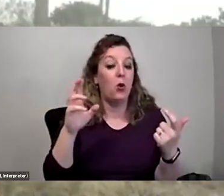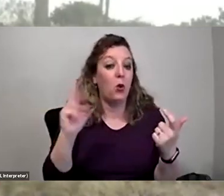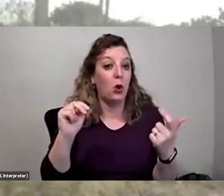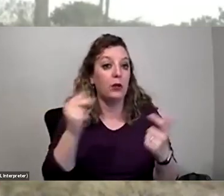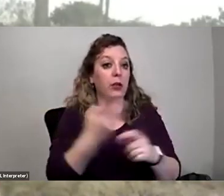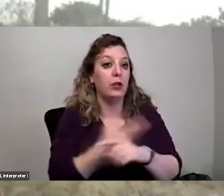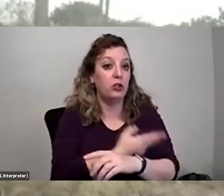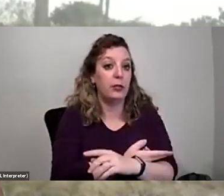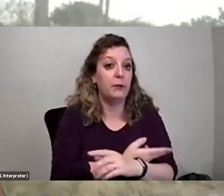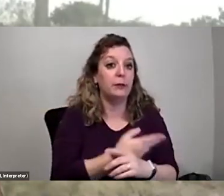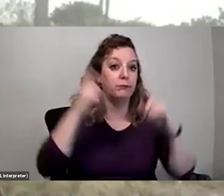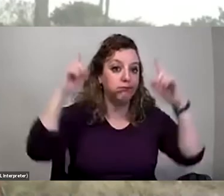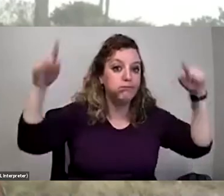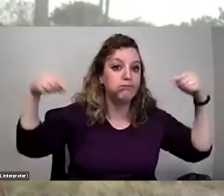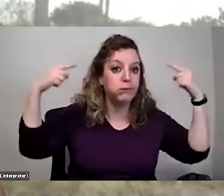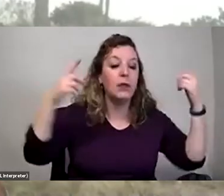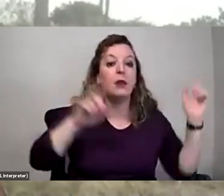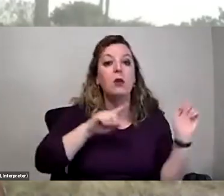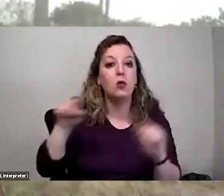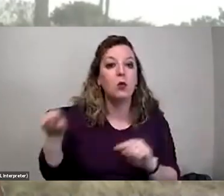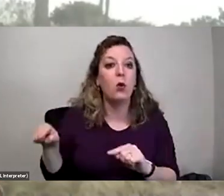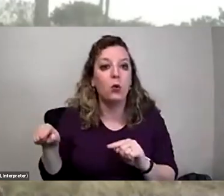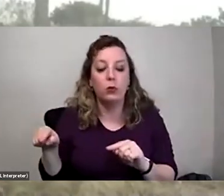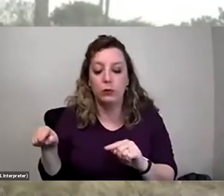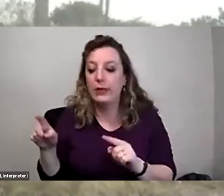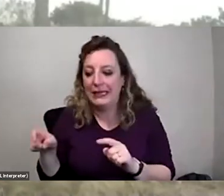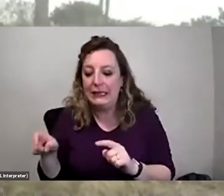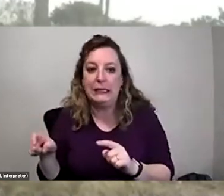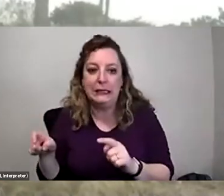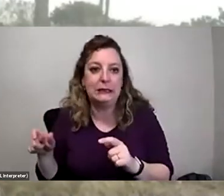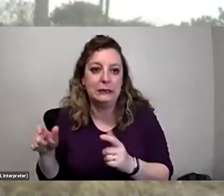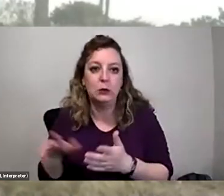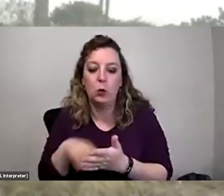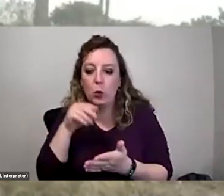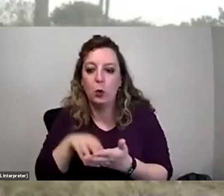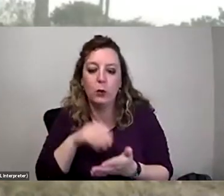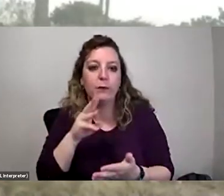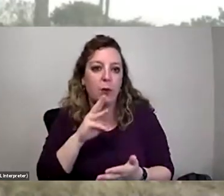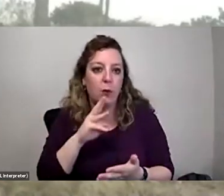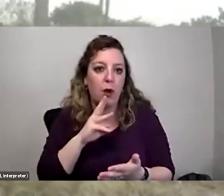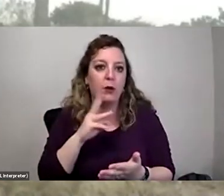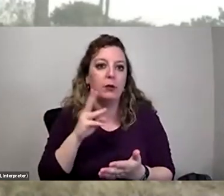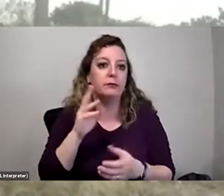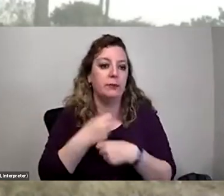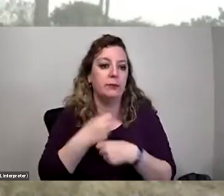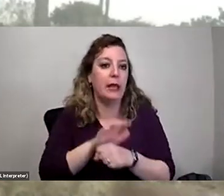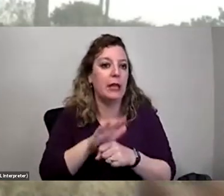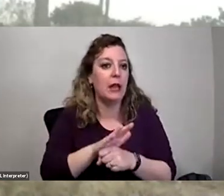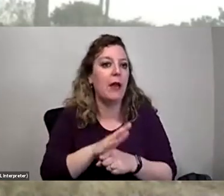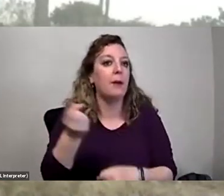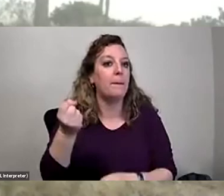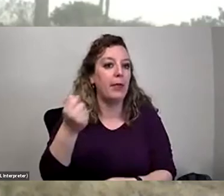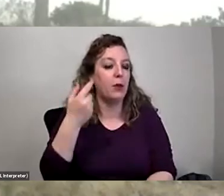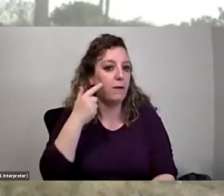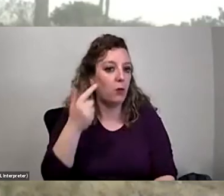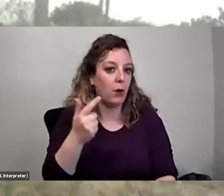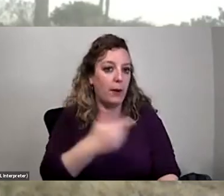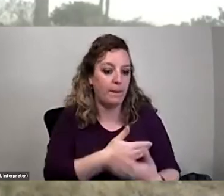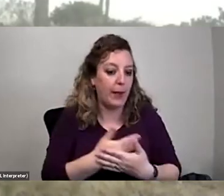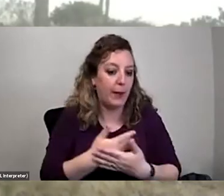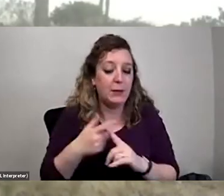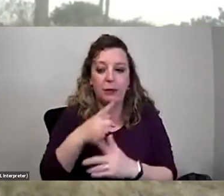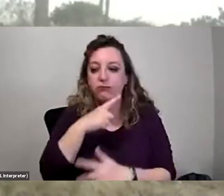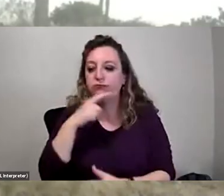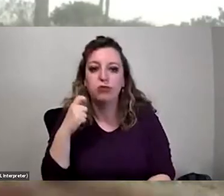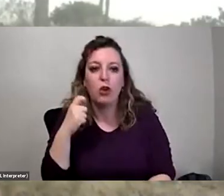Bighorn sheep are pretty big mammals. They do need to drink liquid water to produce enough milk for their babies. But that spring might dry up,